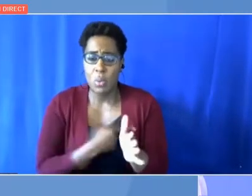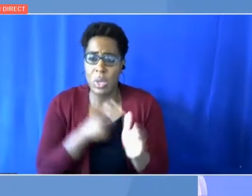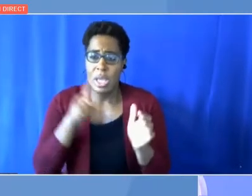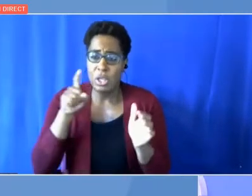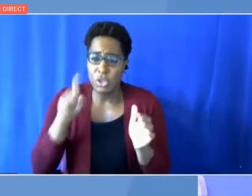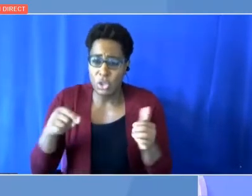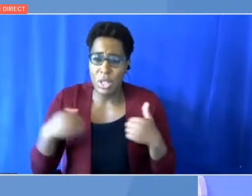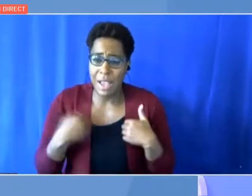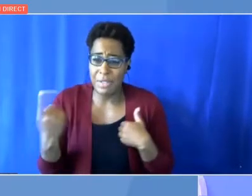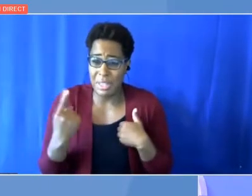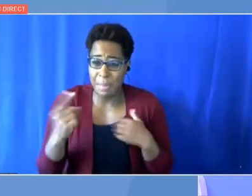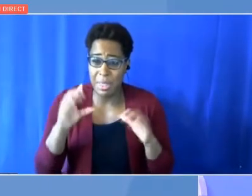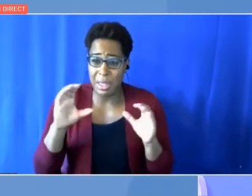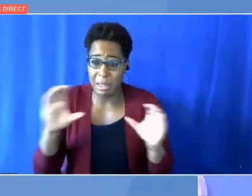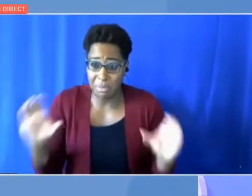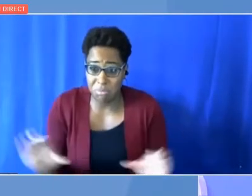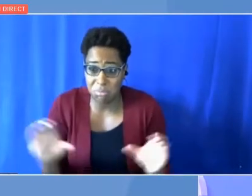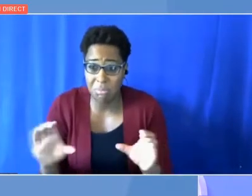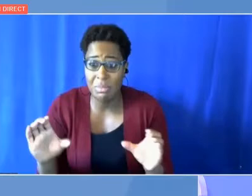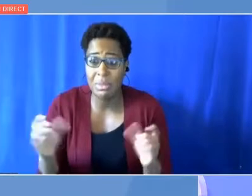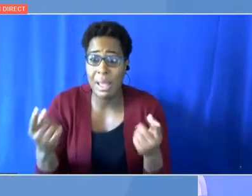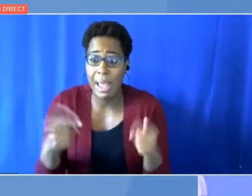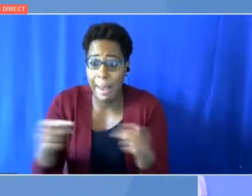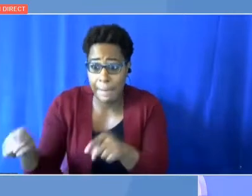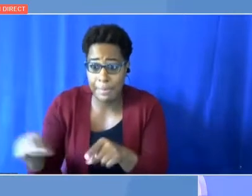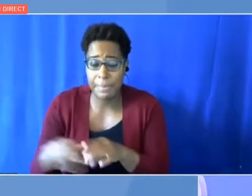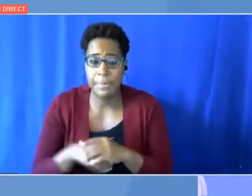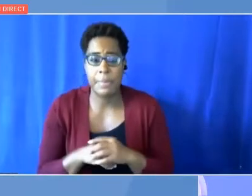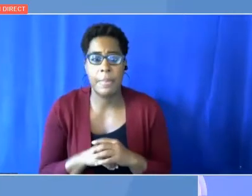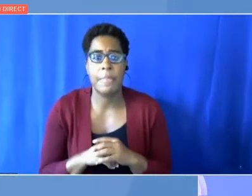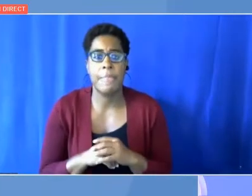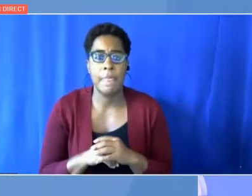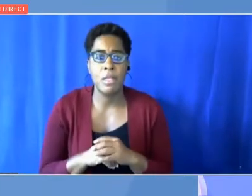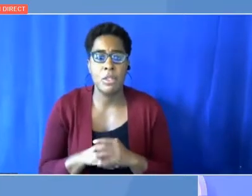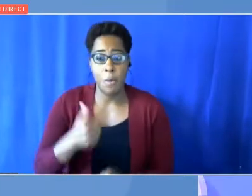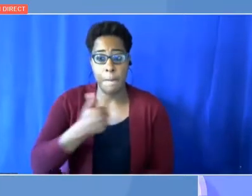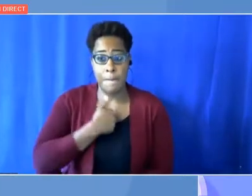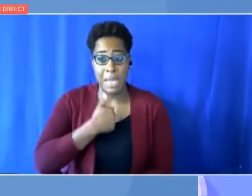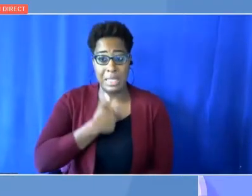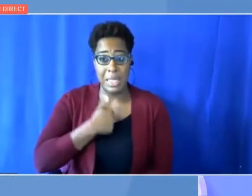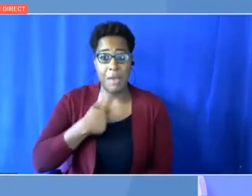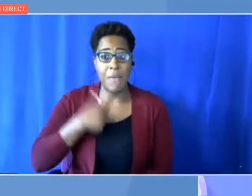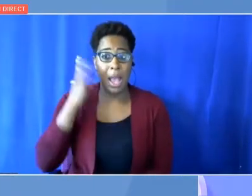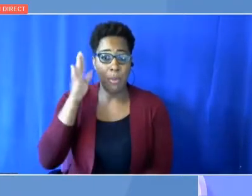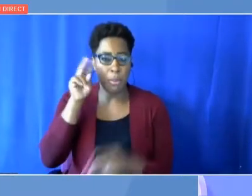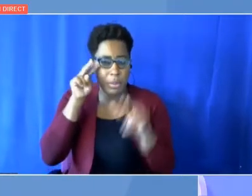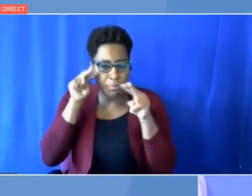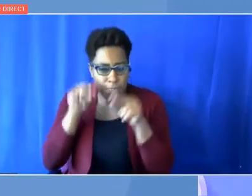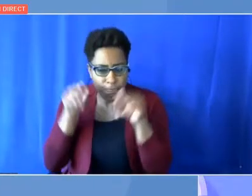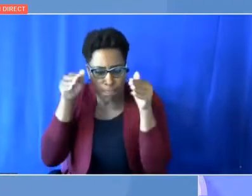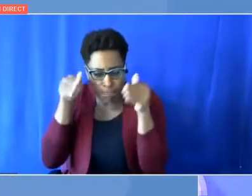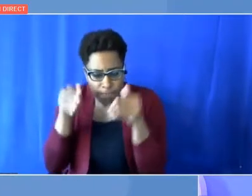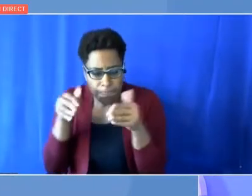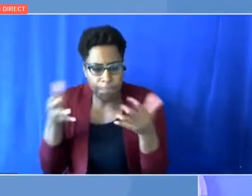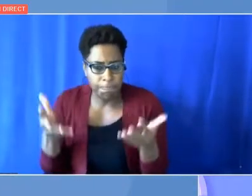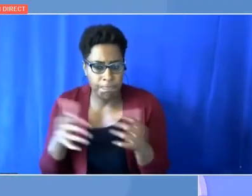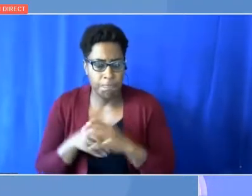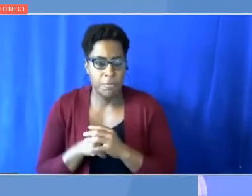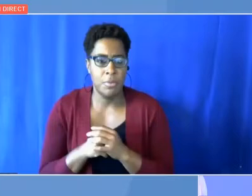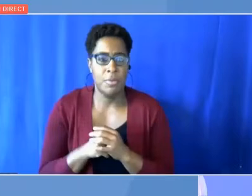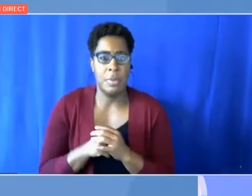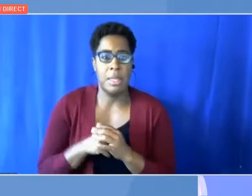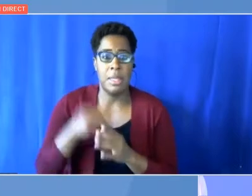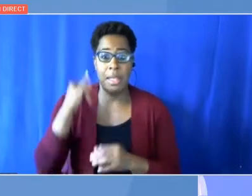I think where I will be watching, personally, very carefully, is whether we will be able, as an international